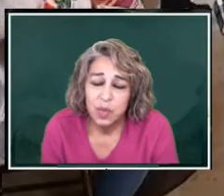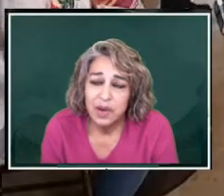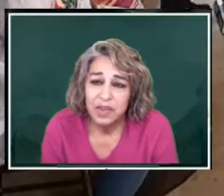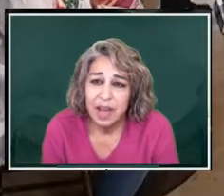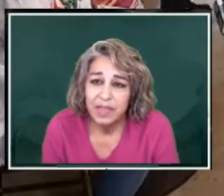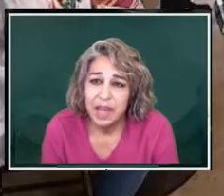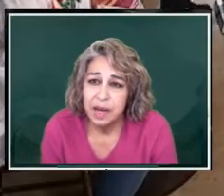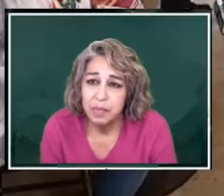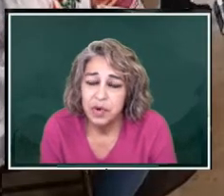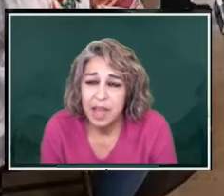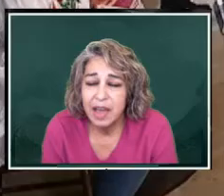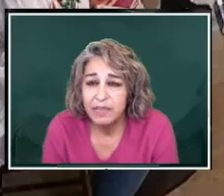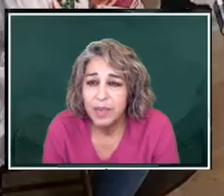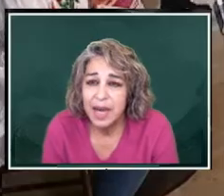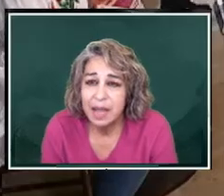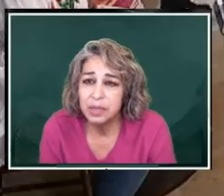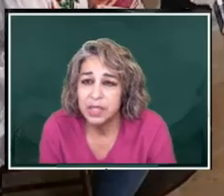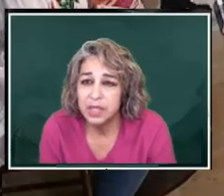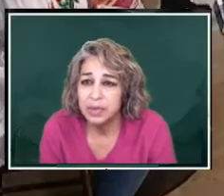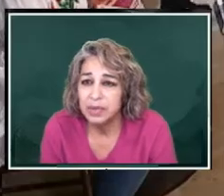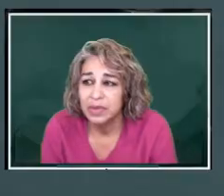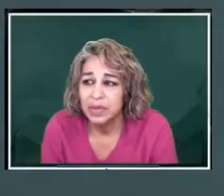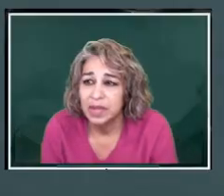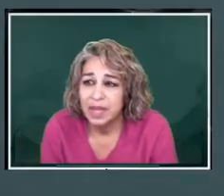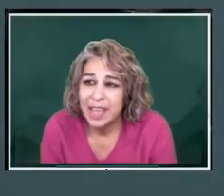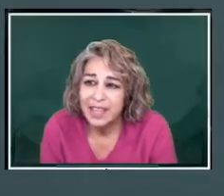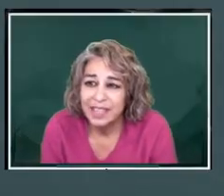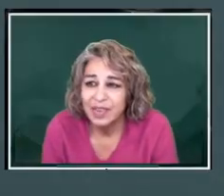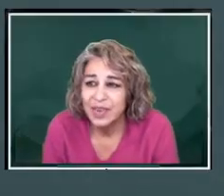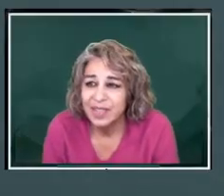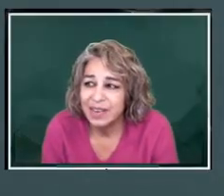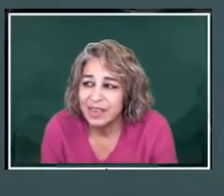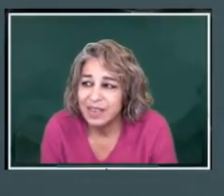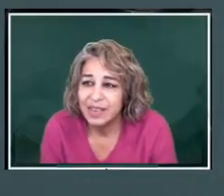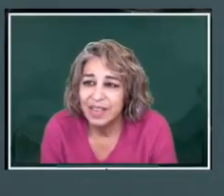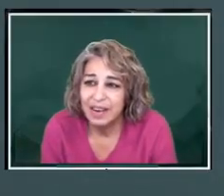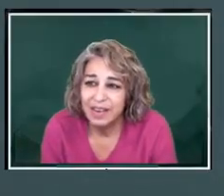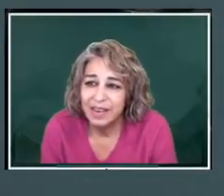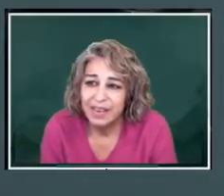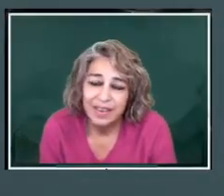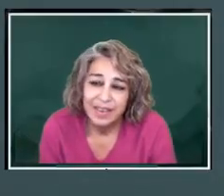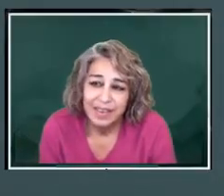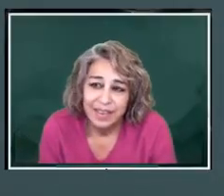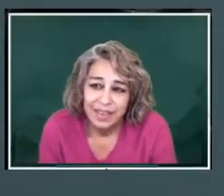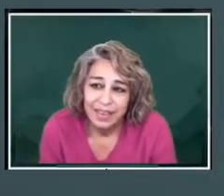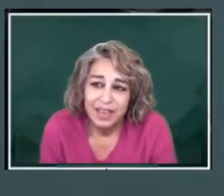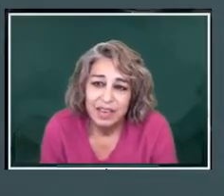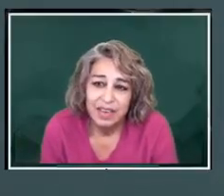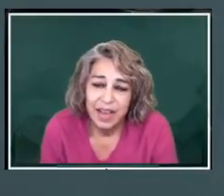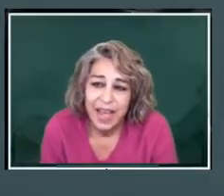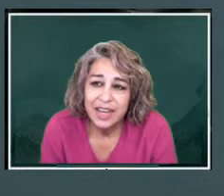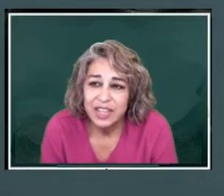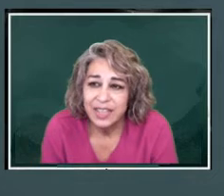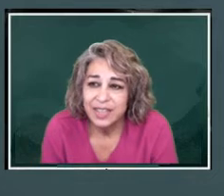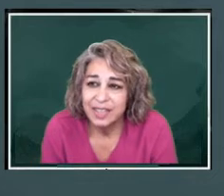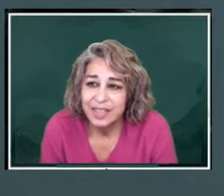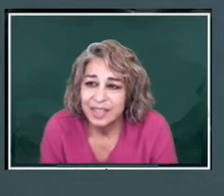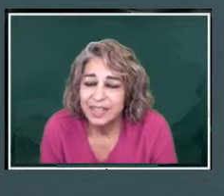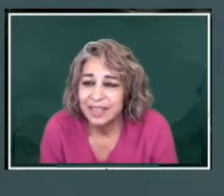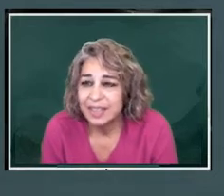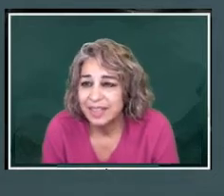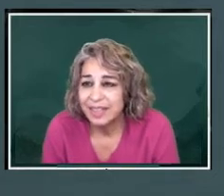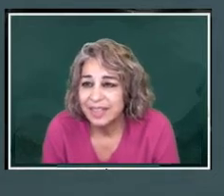So we don't have that anymore. They haven't been able to. Yes, of course, they're, they're, they're anxious